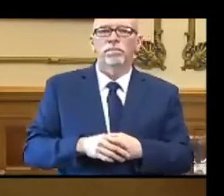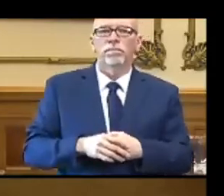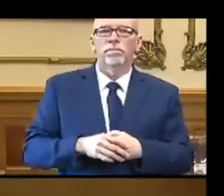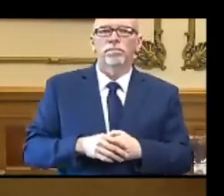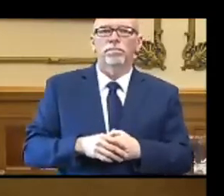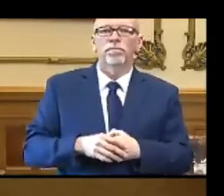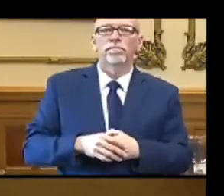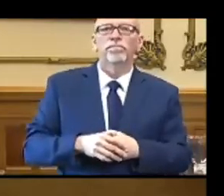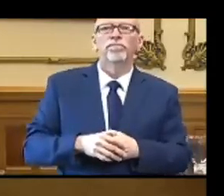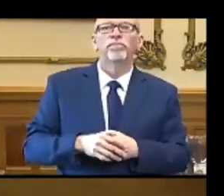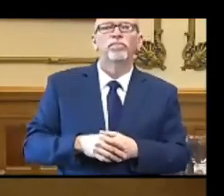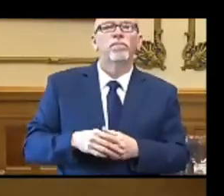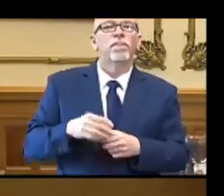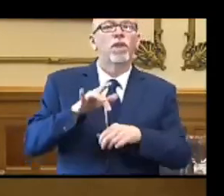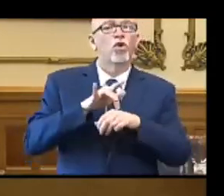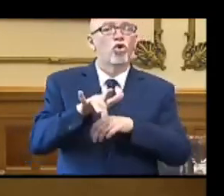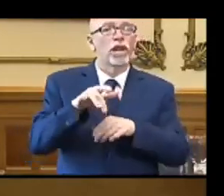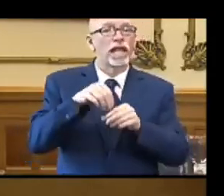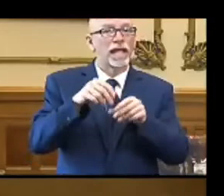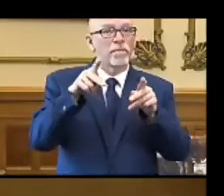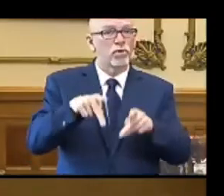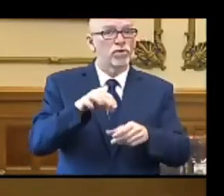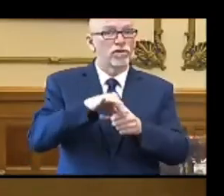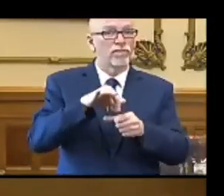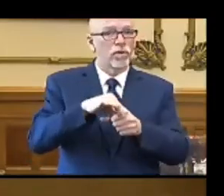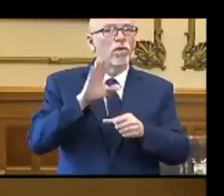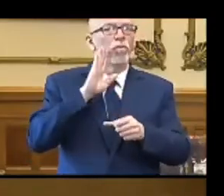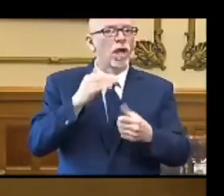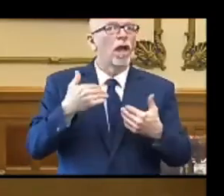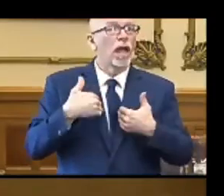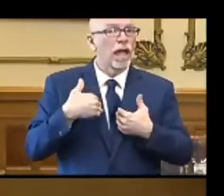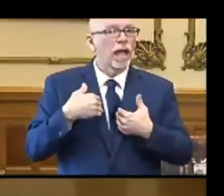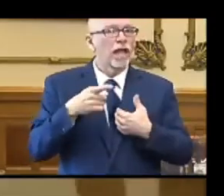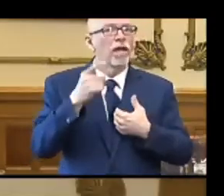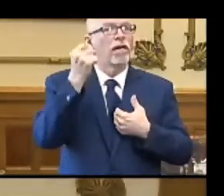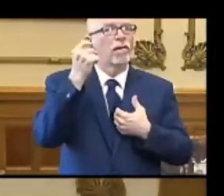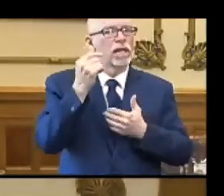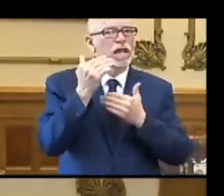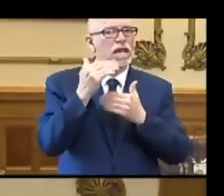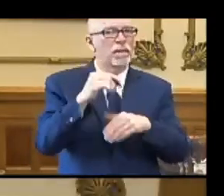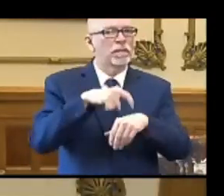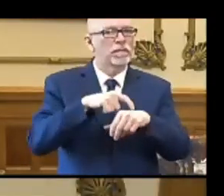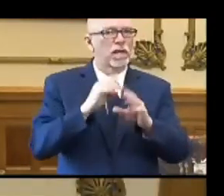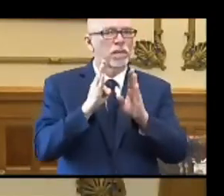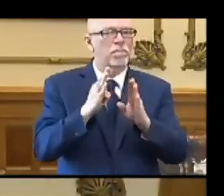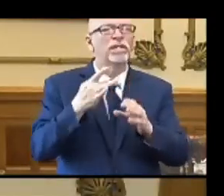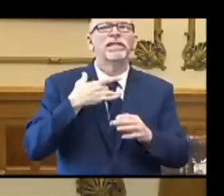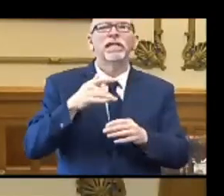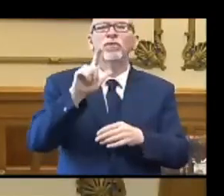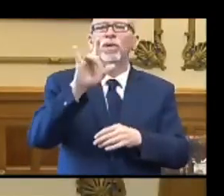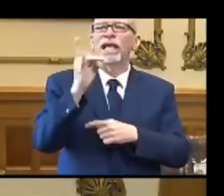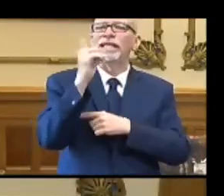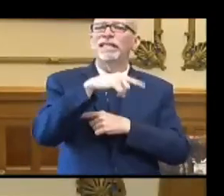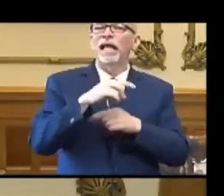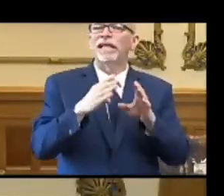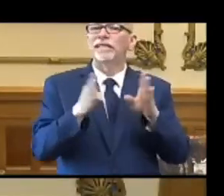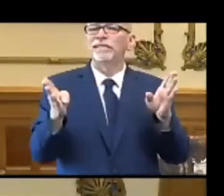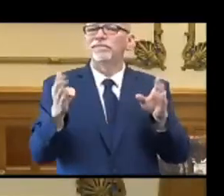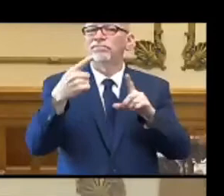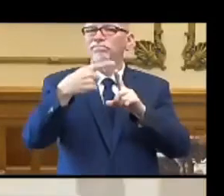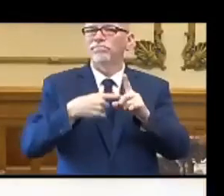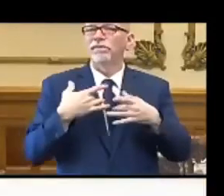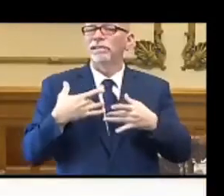Early, in-person voting will take place. It's a limited time period. It's normally 28 days in our state.